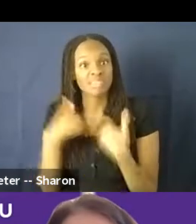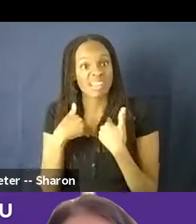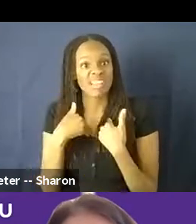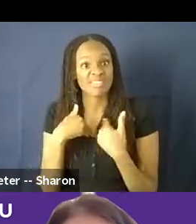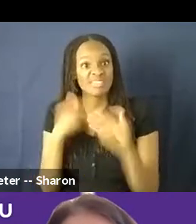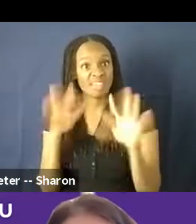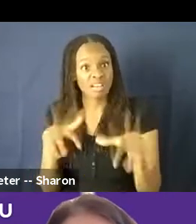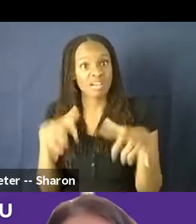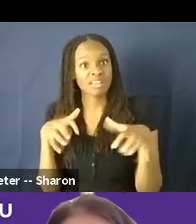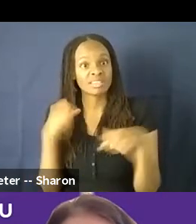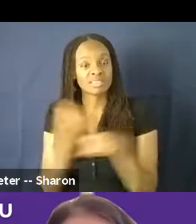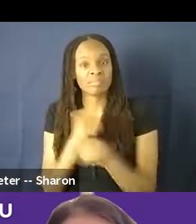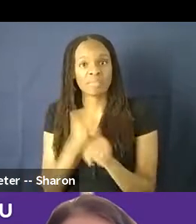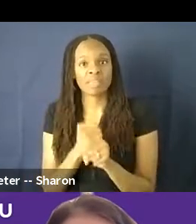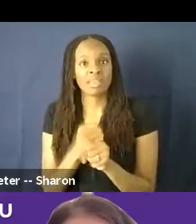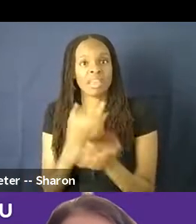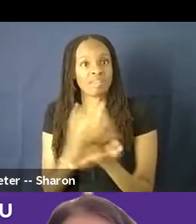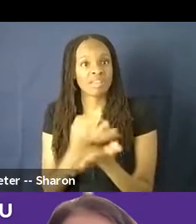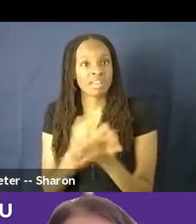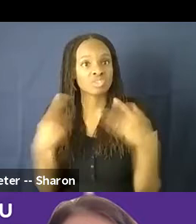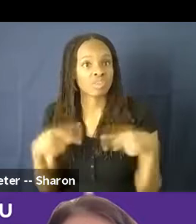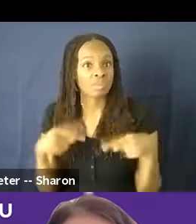behind making more movies for that audience.